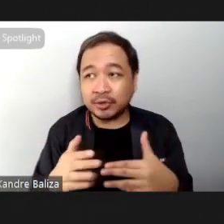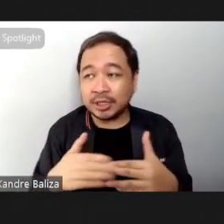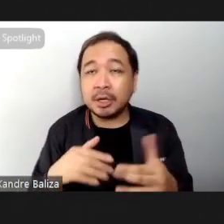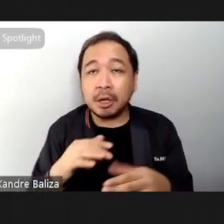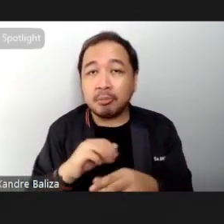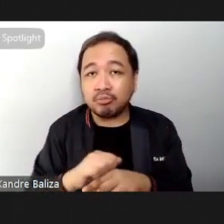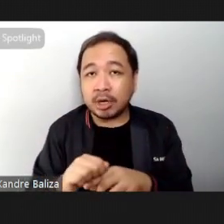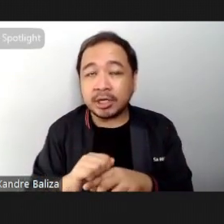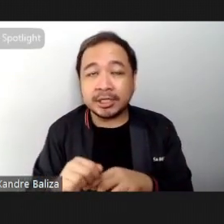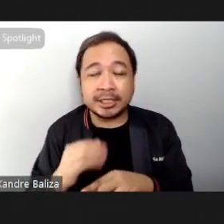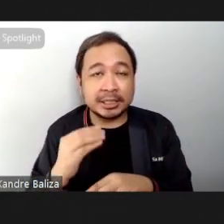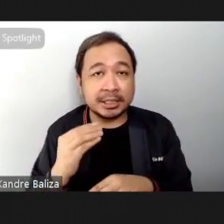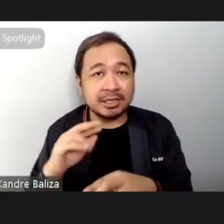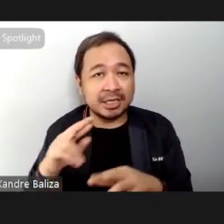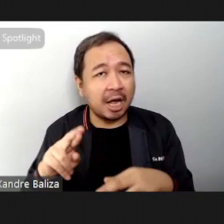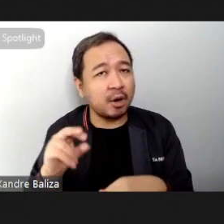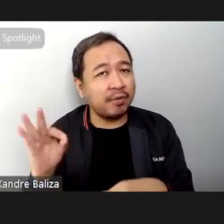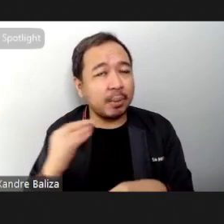I share the